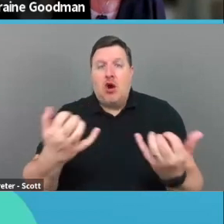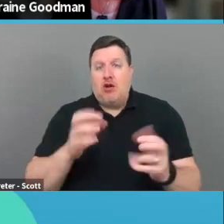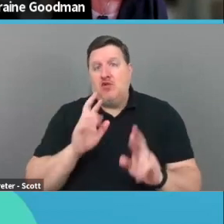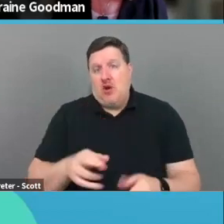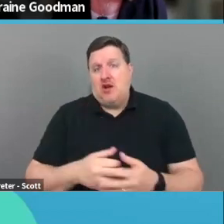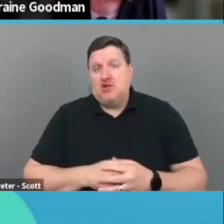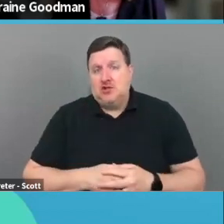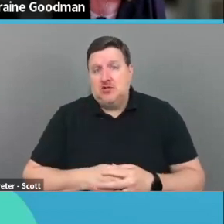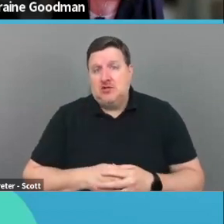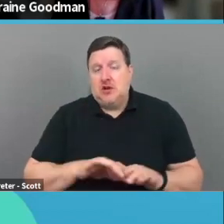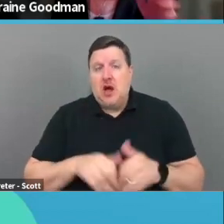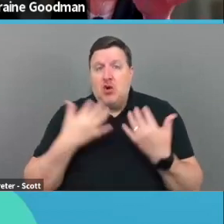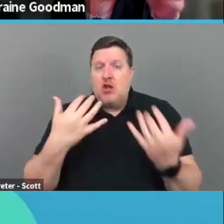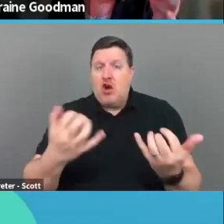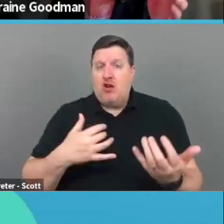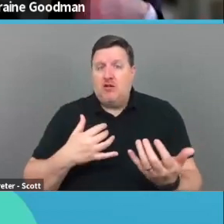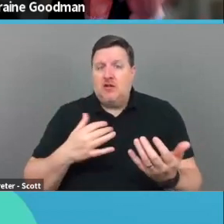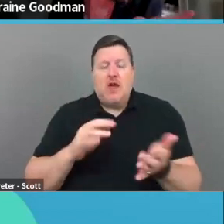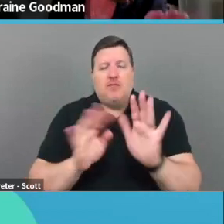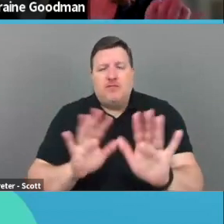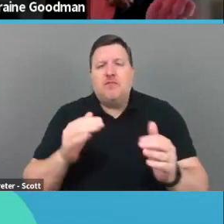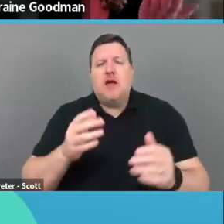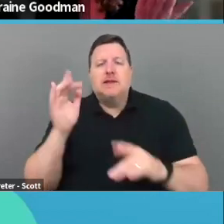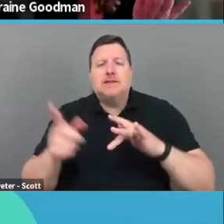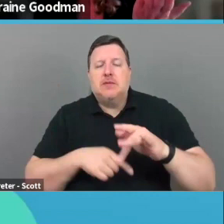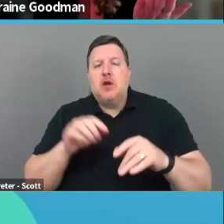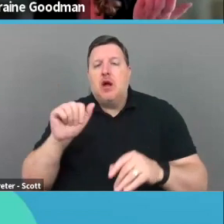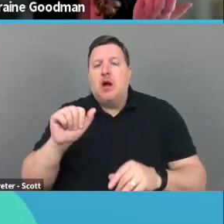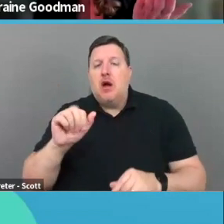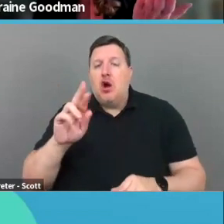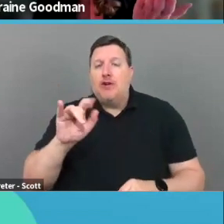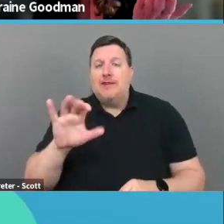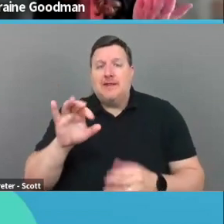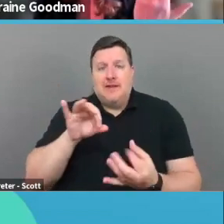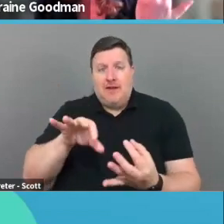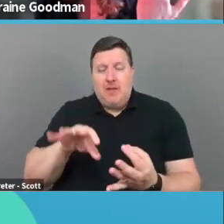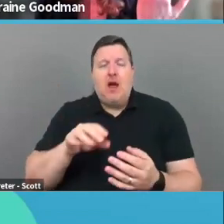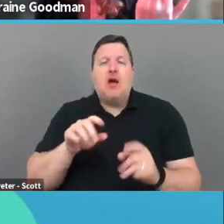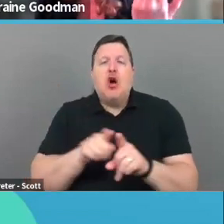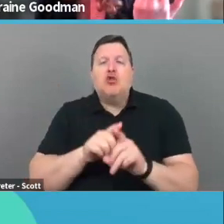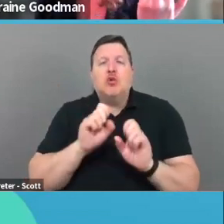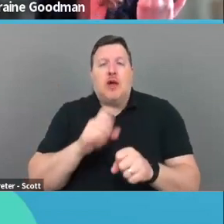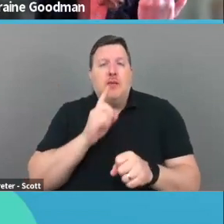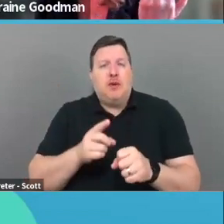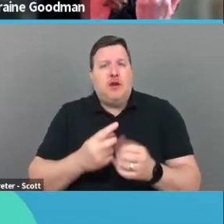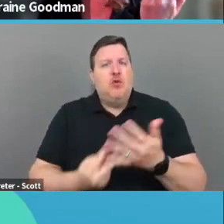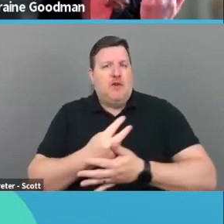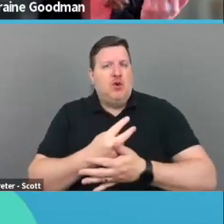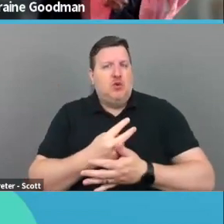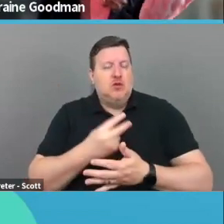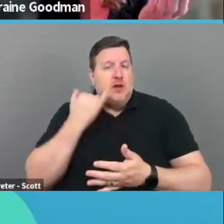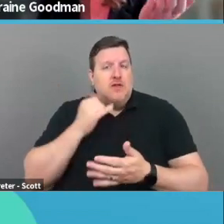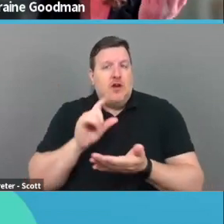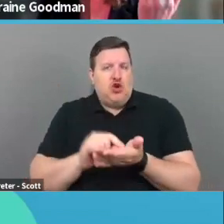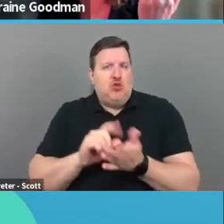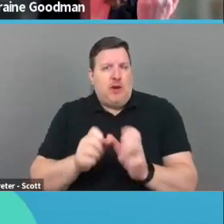How do the audiences feel? Oh, sorry. Artistic feedback can also be reviews, right? If you do get reviews in the paper,